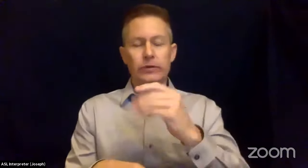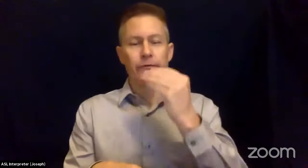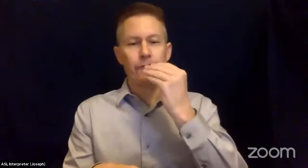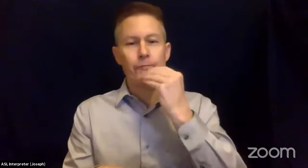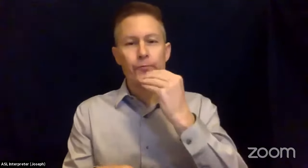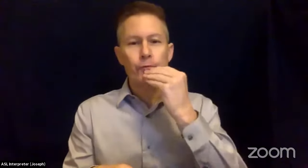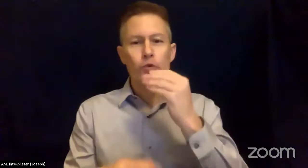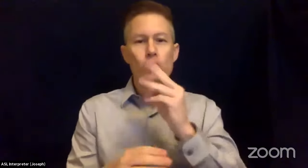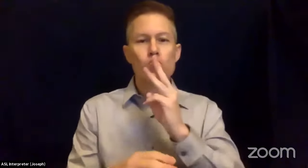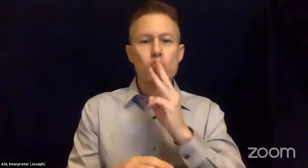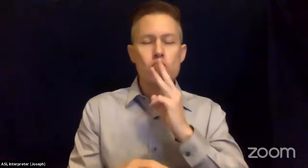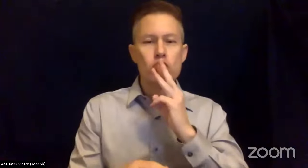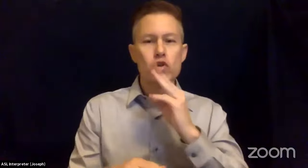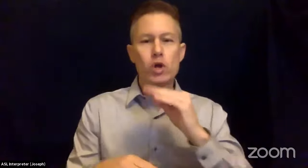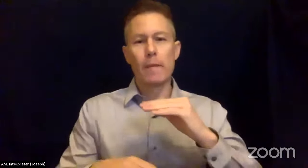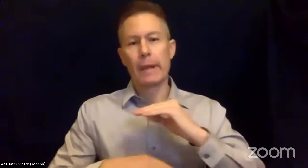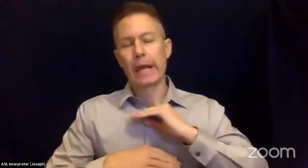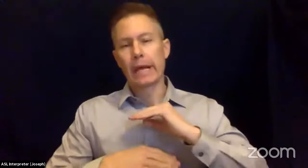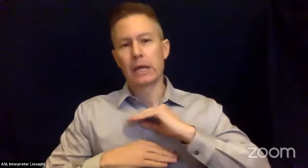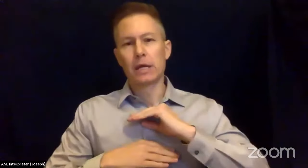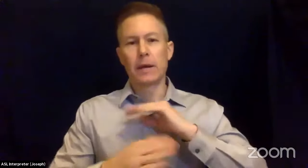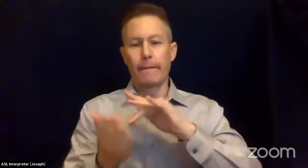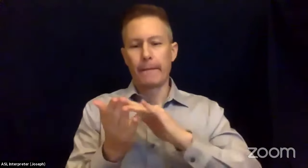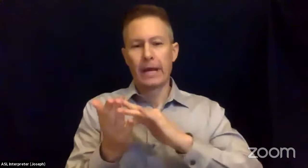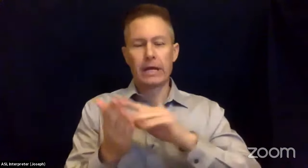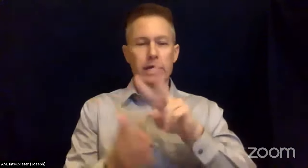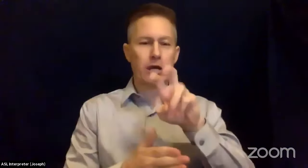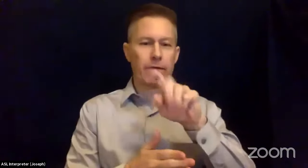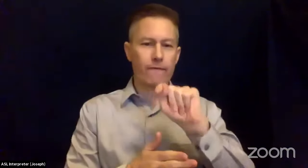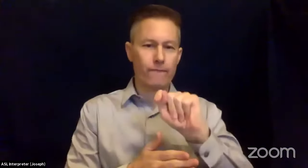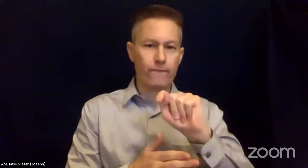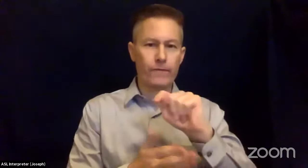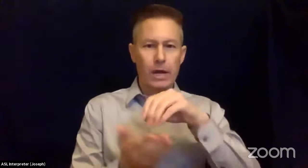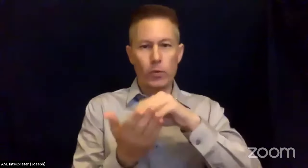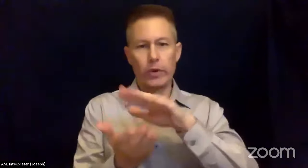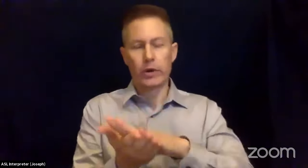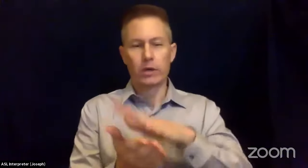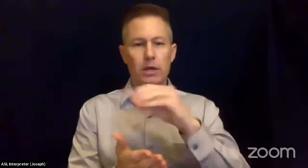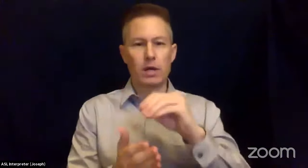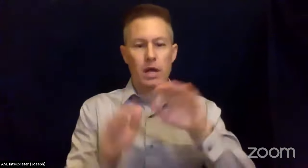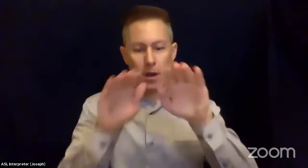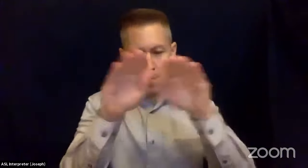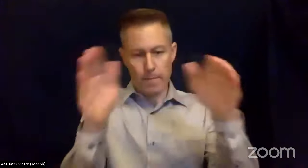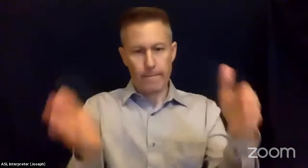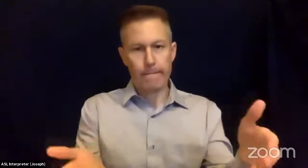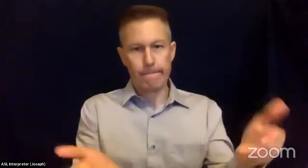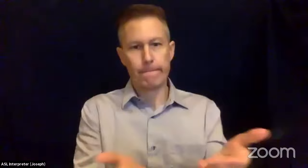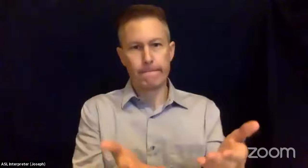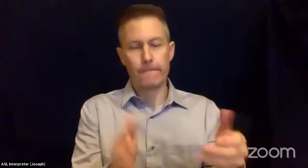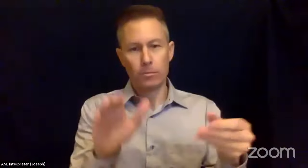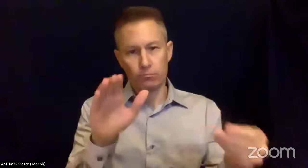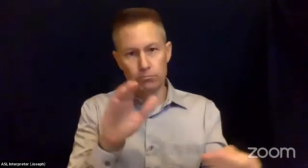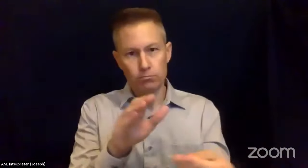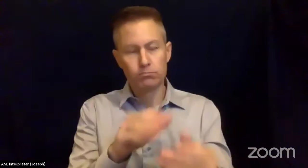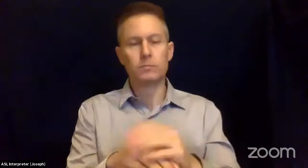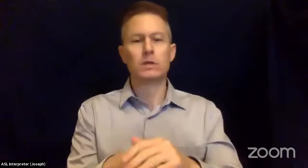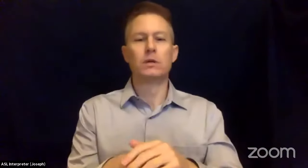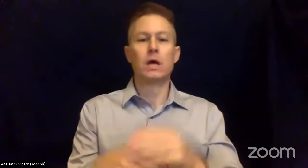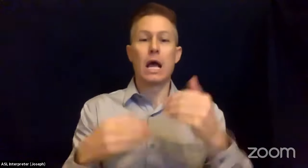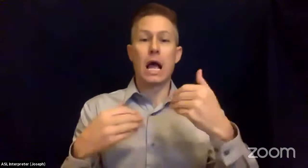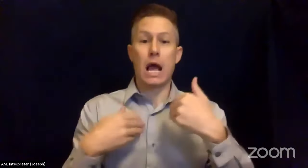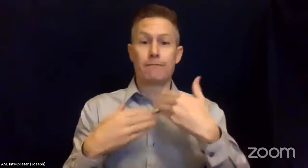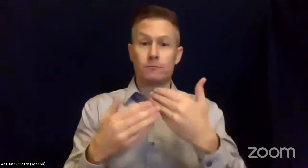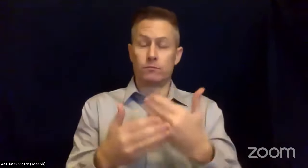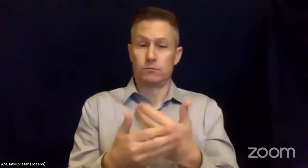medications, vet records, and carrier. You'll also want a current photo of your